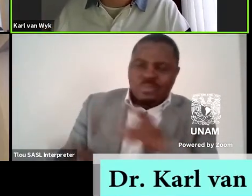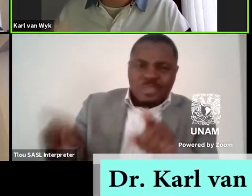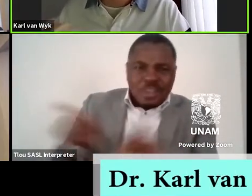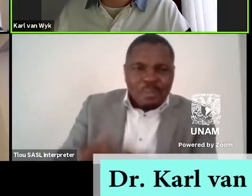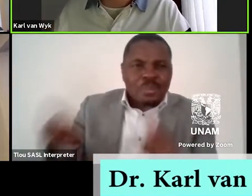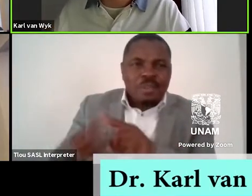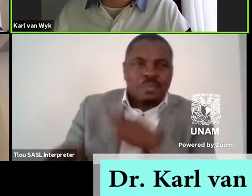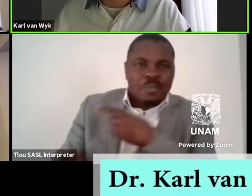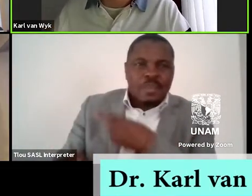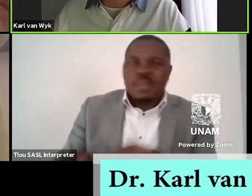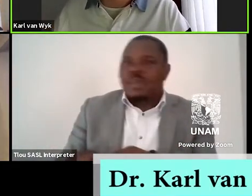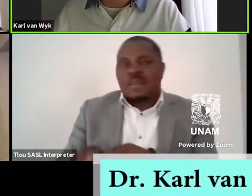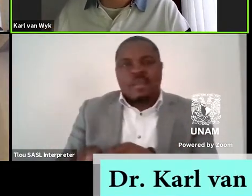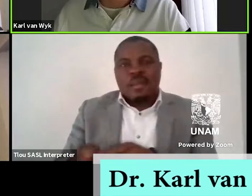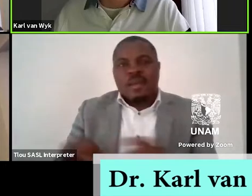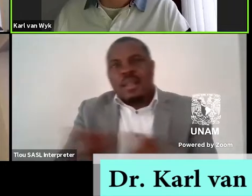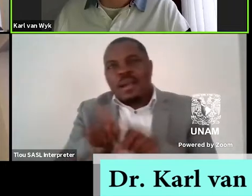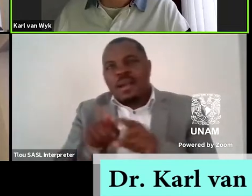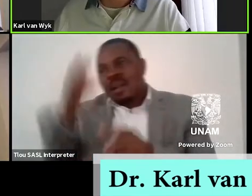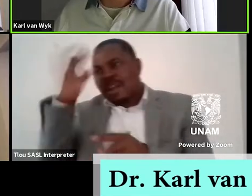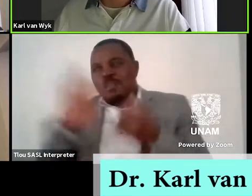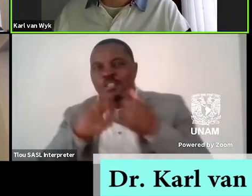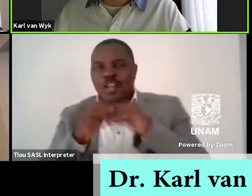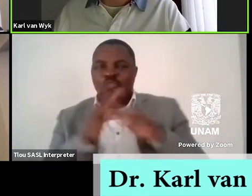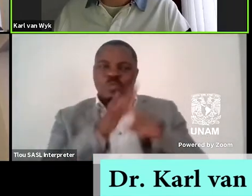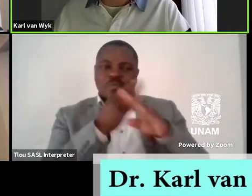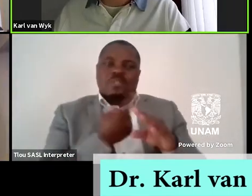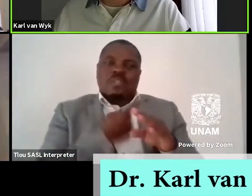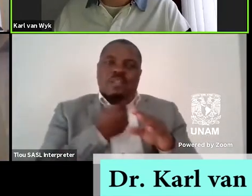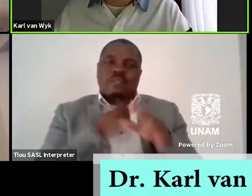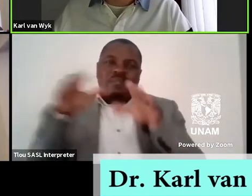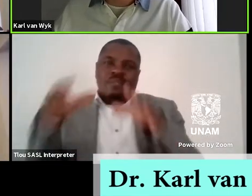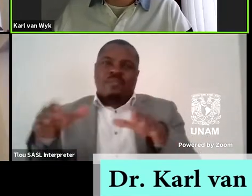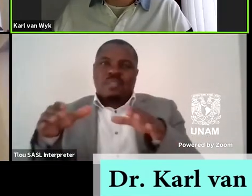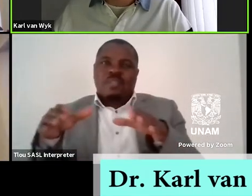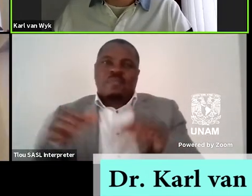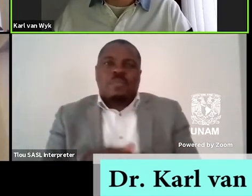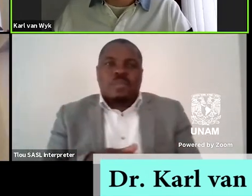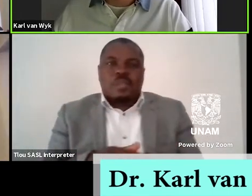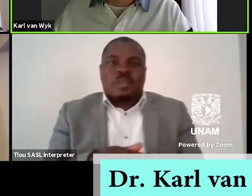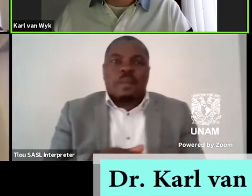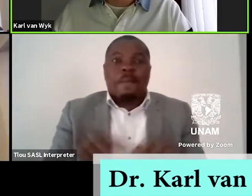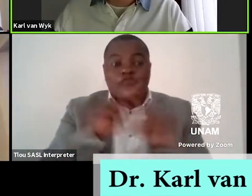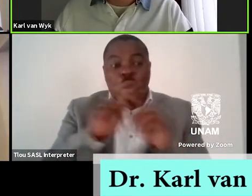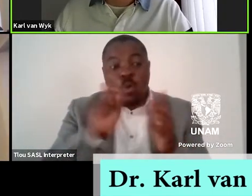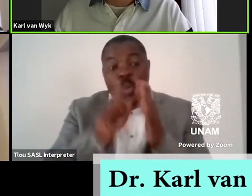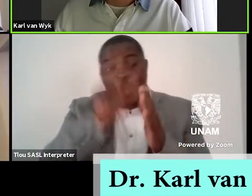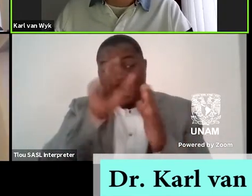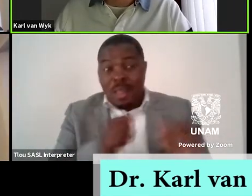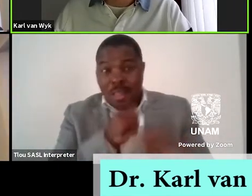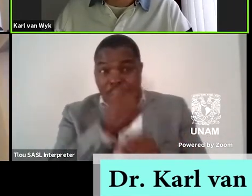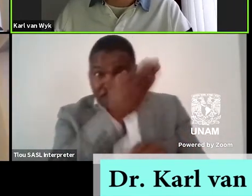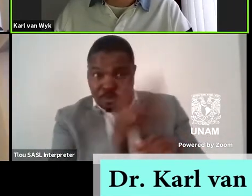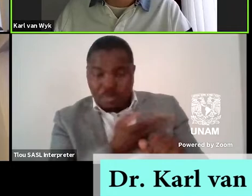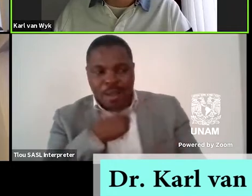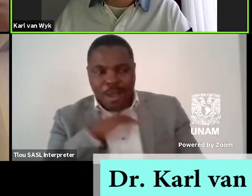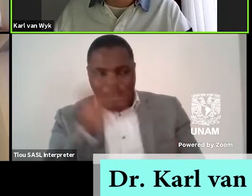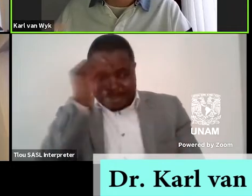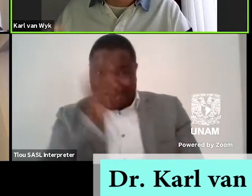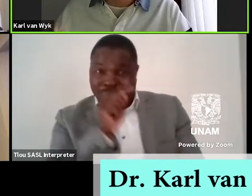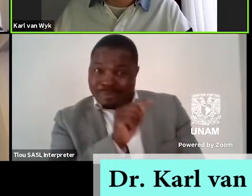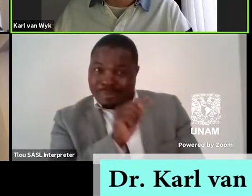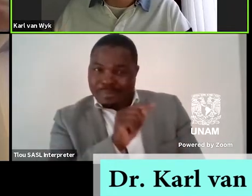perhaps a defense mechanism or whatever the case is. But those are the kinds of authors that I'm particularly interested in